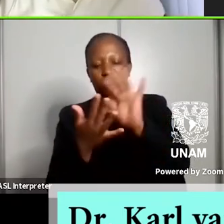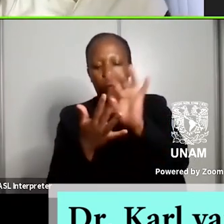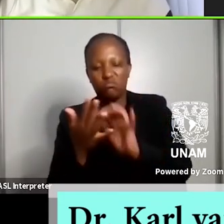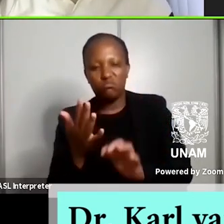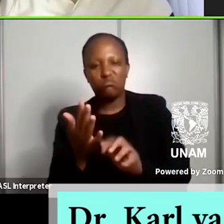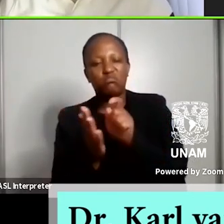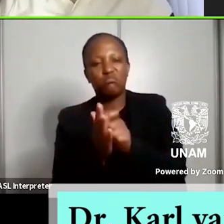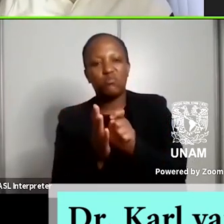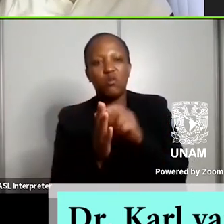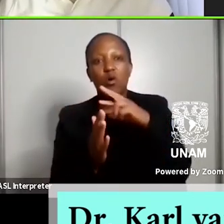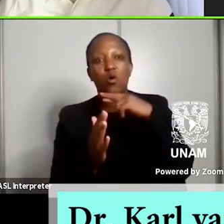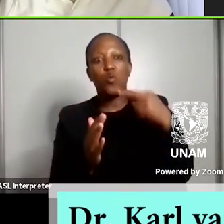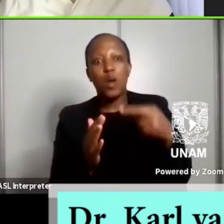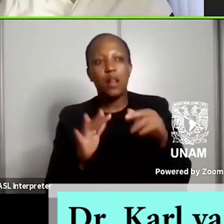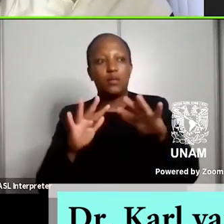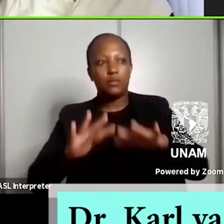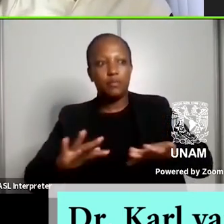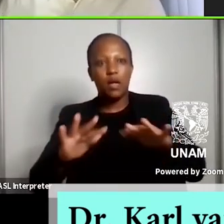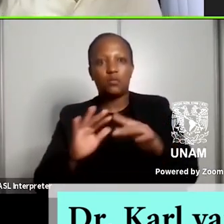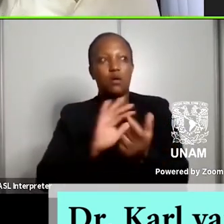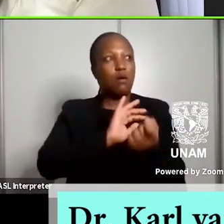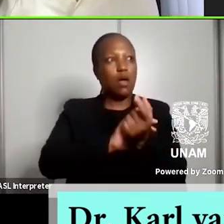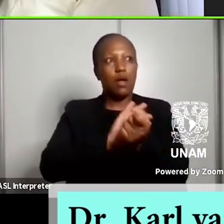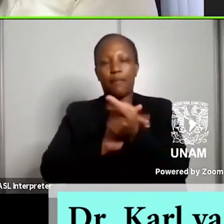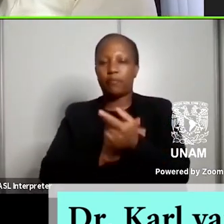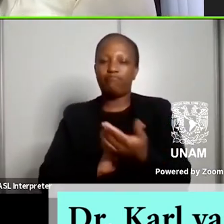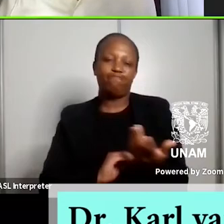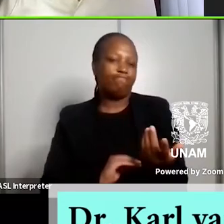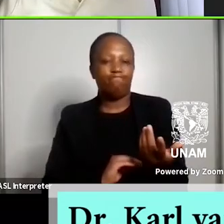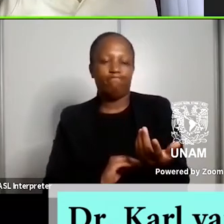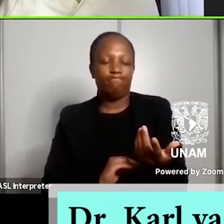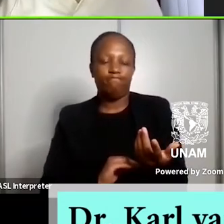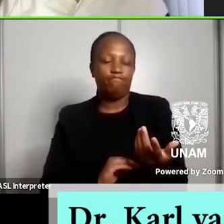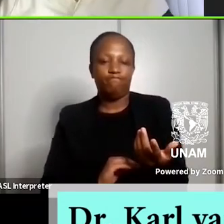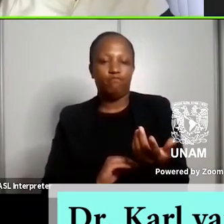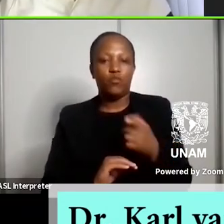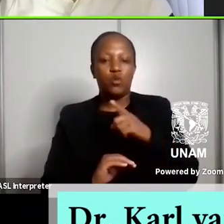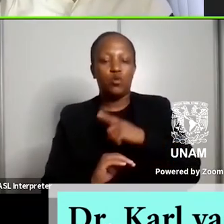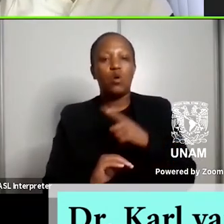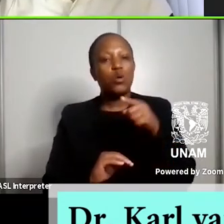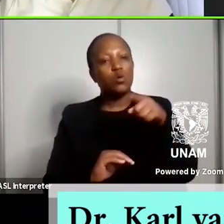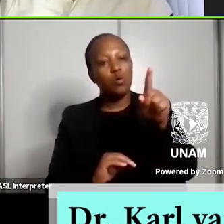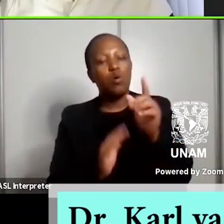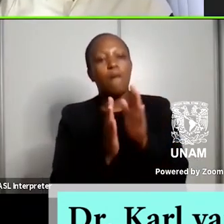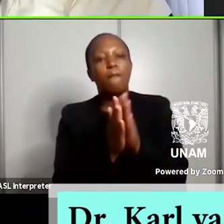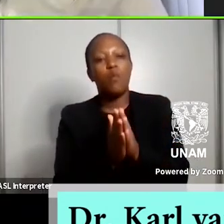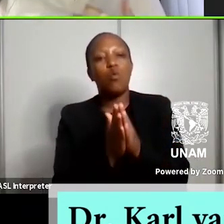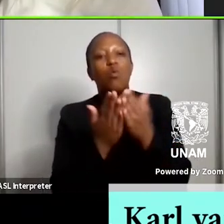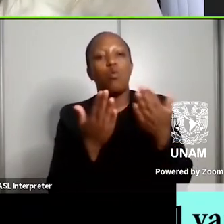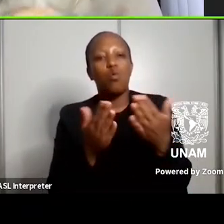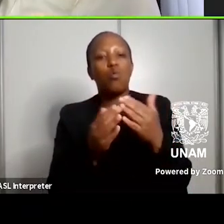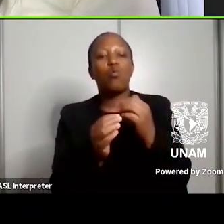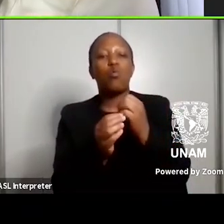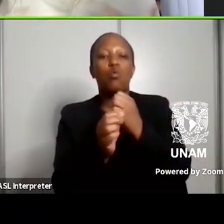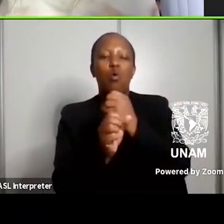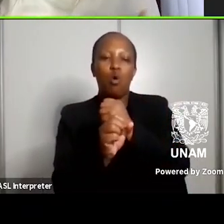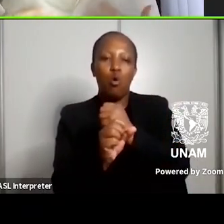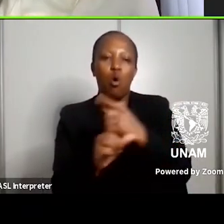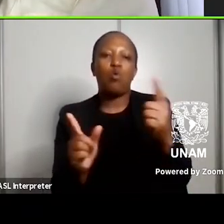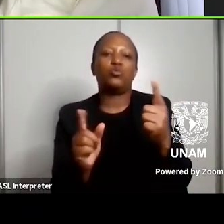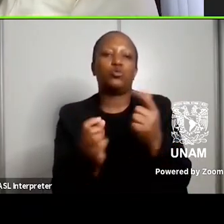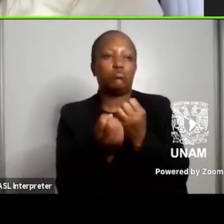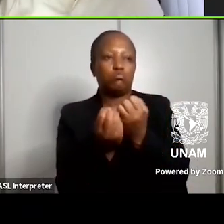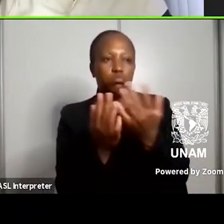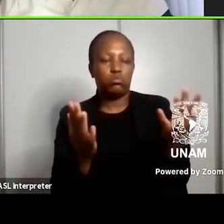real space that we don't we afforded the opportunity to go to a book launch where we can face the author the